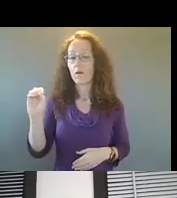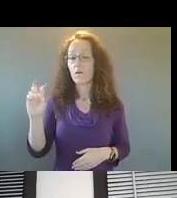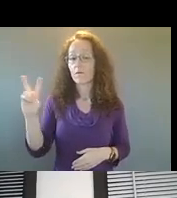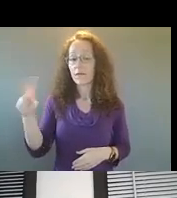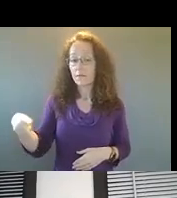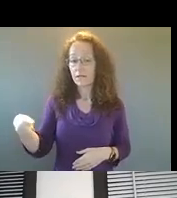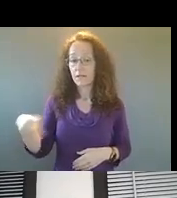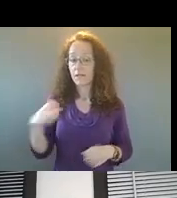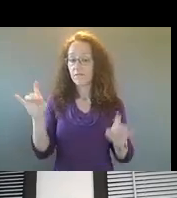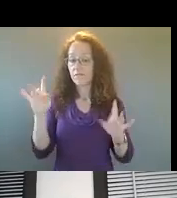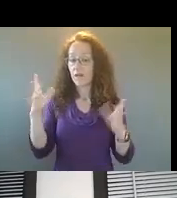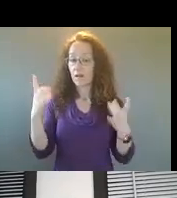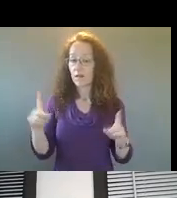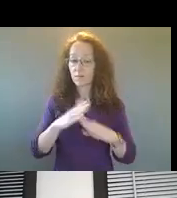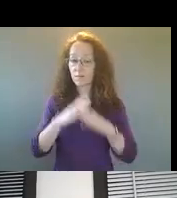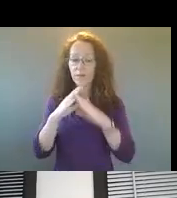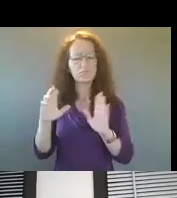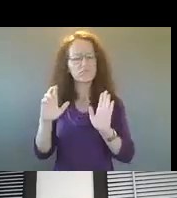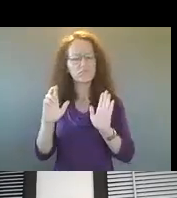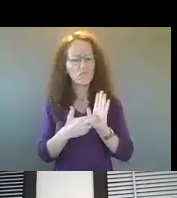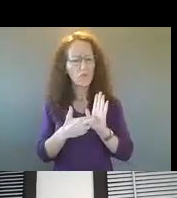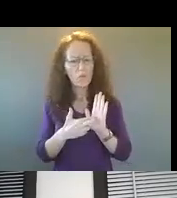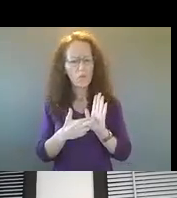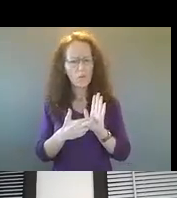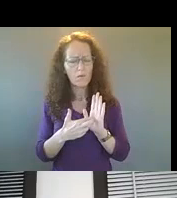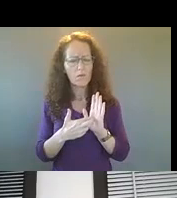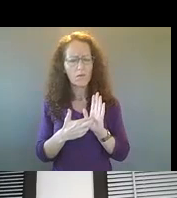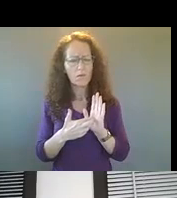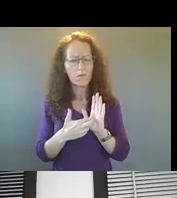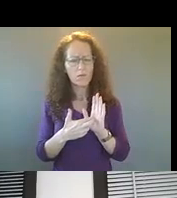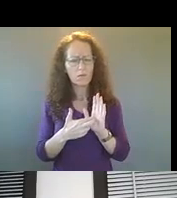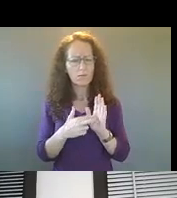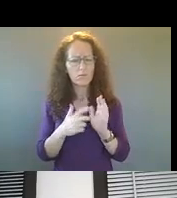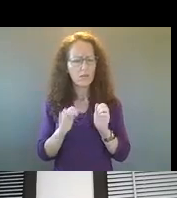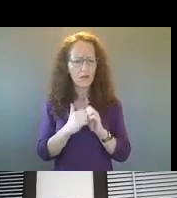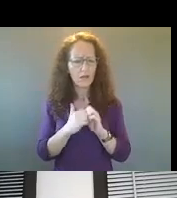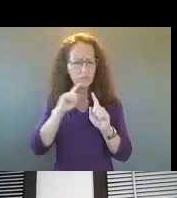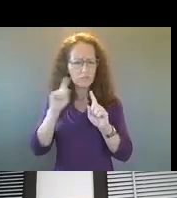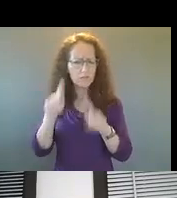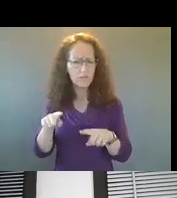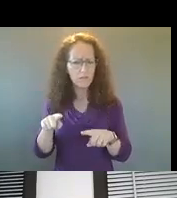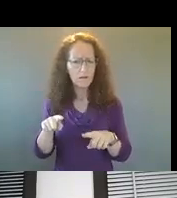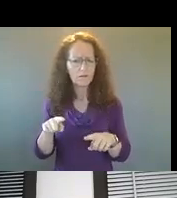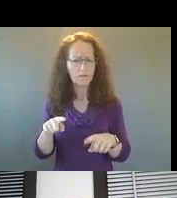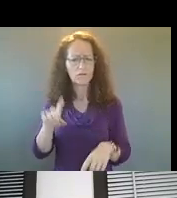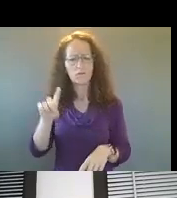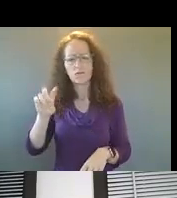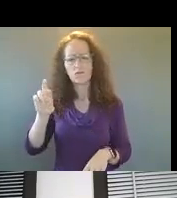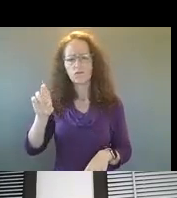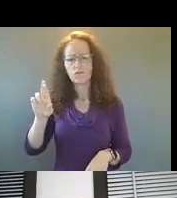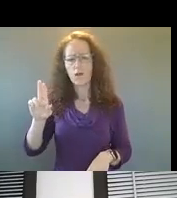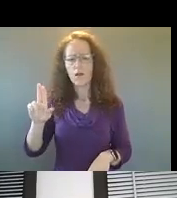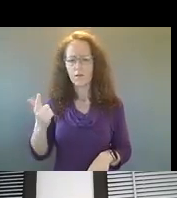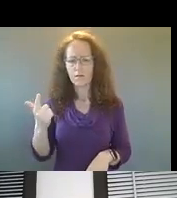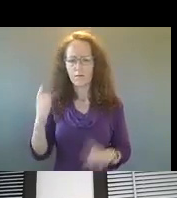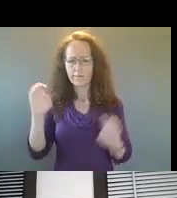Prevention's role is, um, in helping with response to, um, the drug crisis, um,